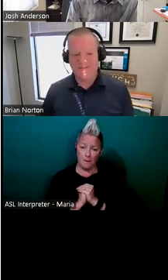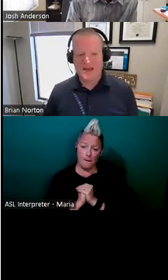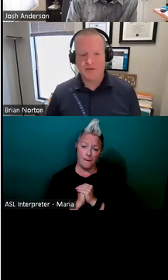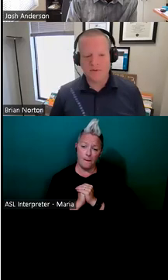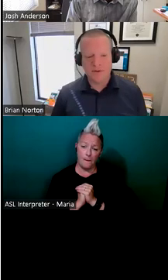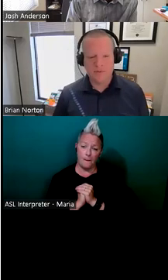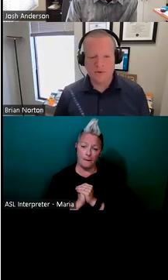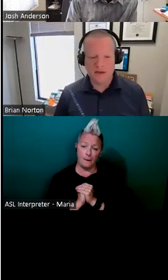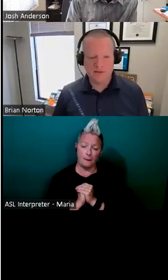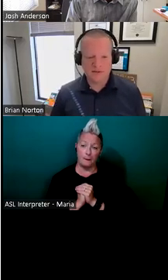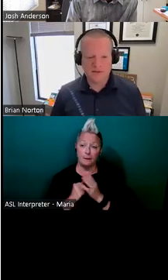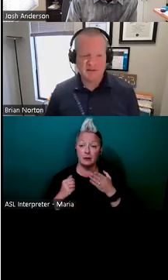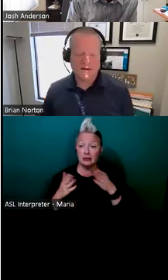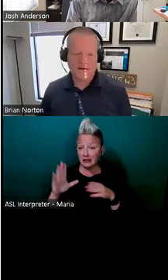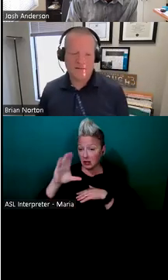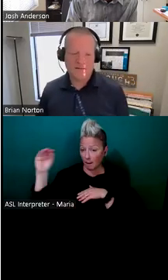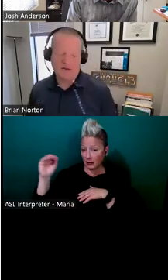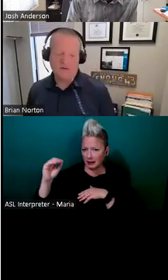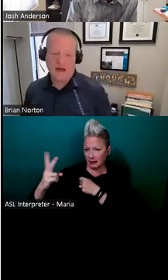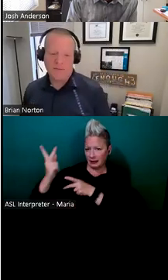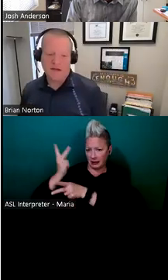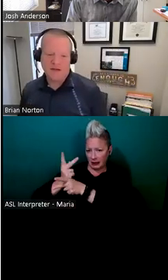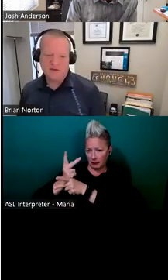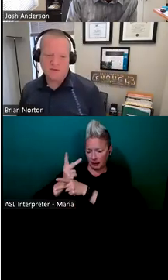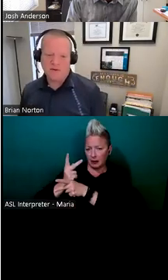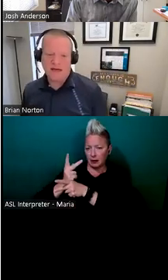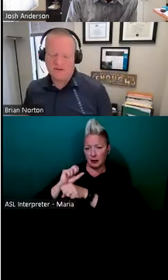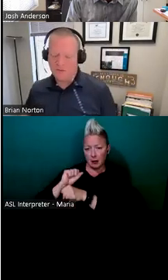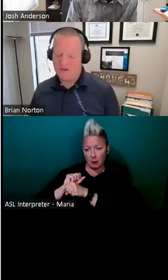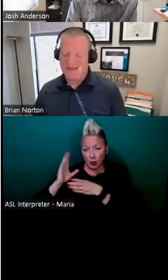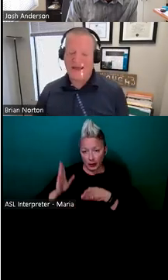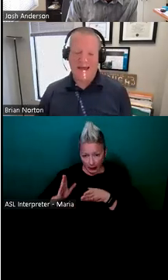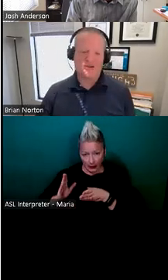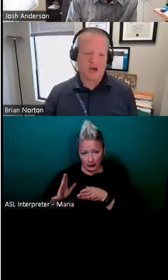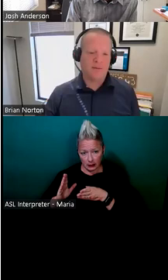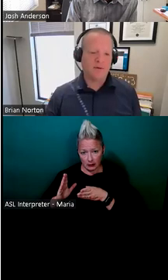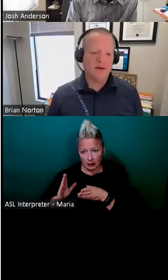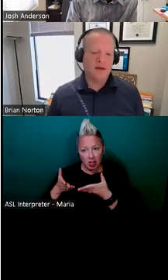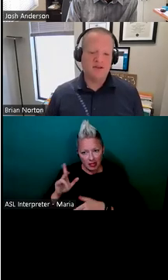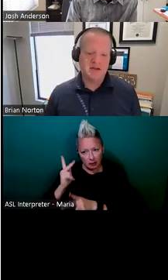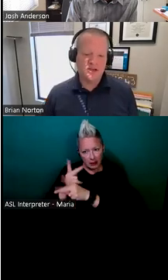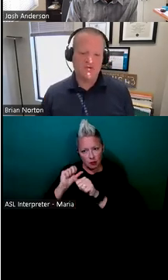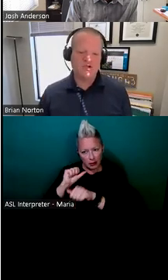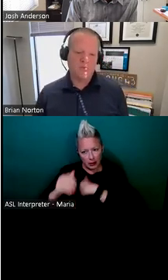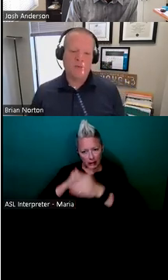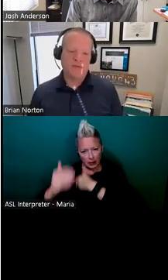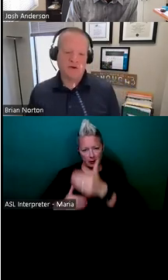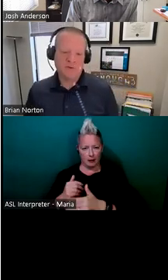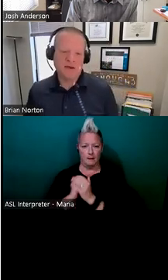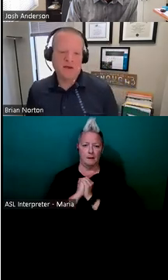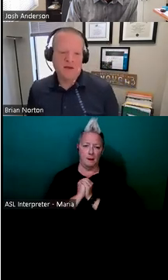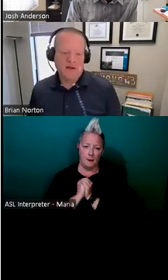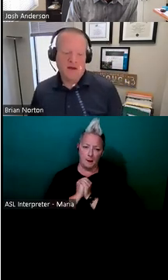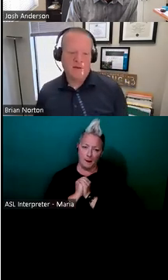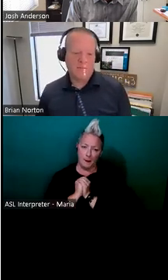retain valuable employees, uh, making those accommodations will allow someone to stay at the job to continue doing what they're